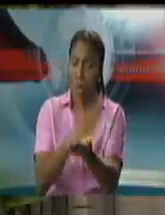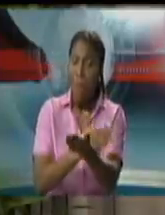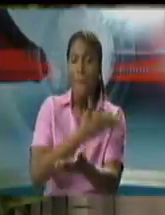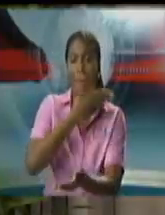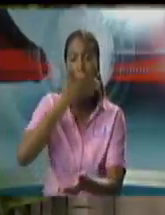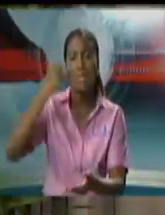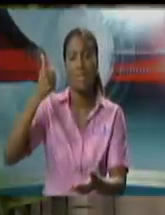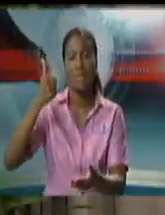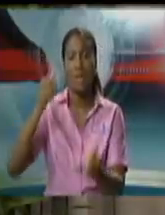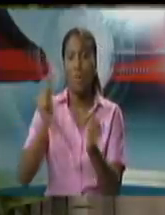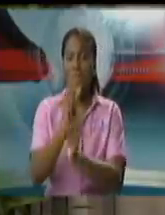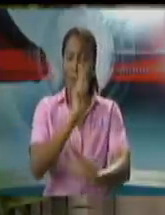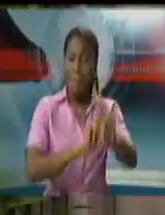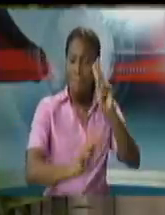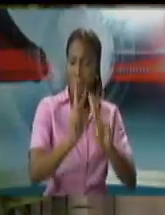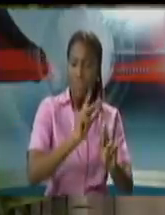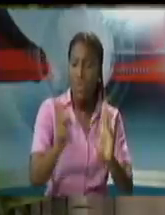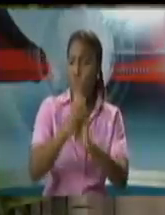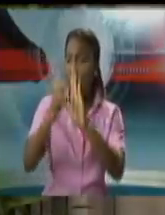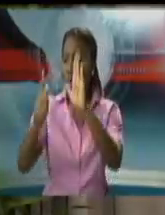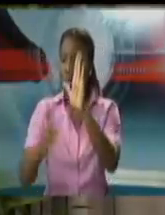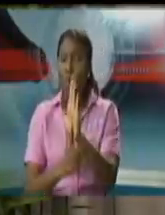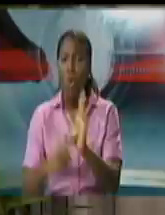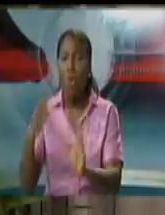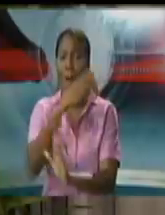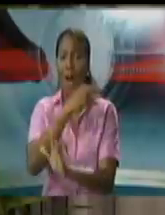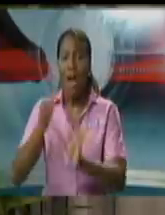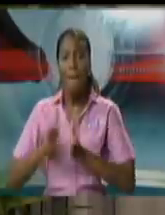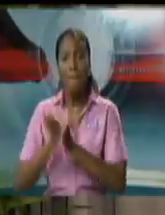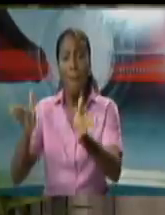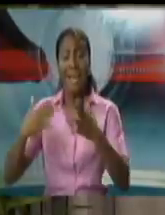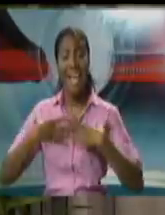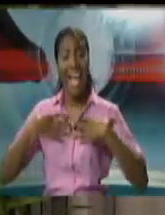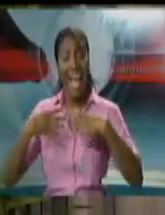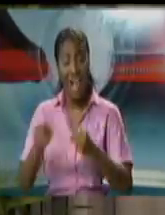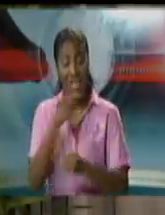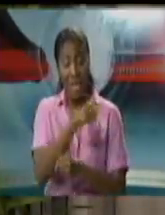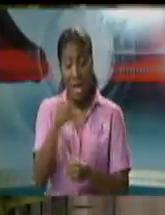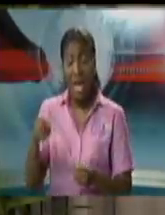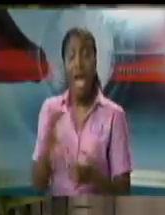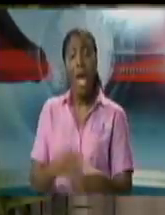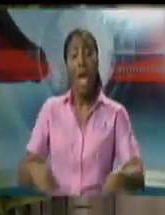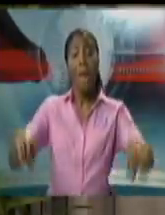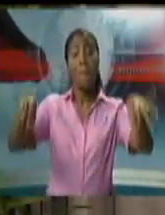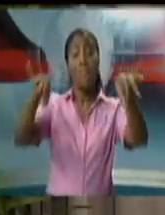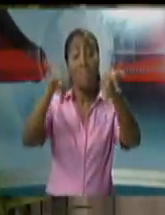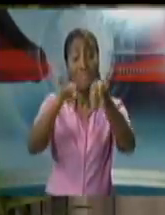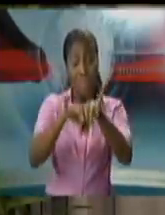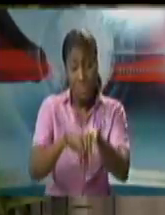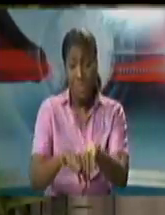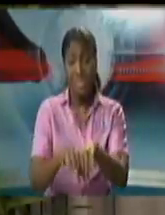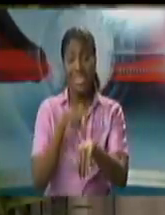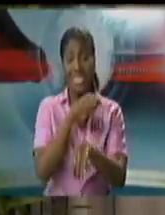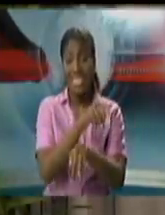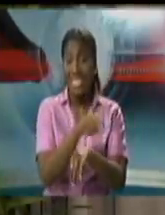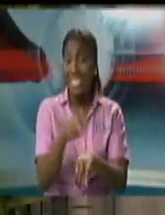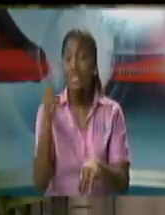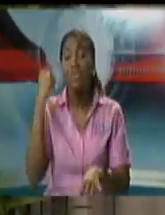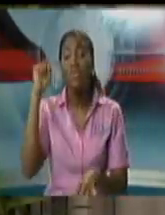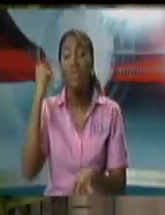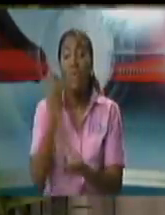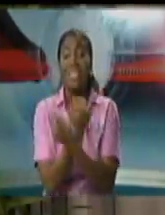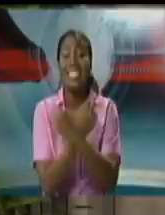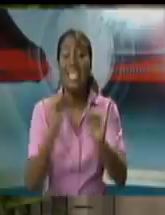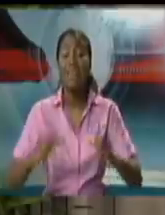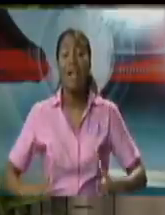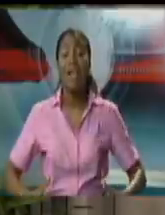law and most importantly public health because all of these measures are designed quite simply to save